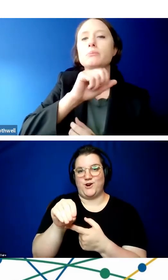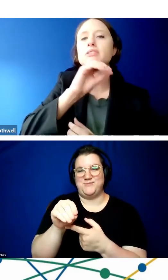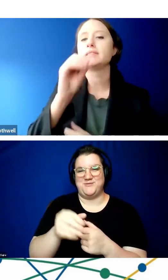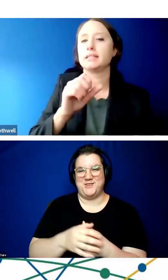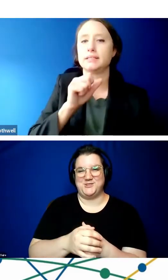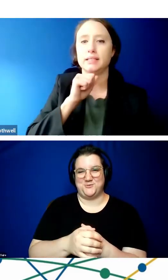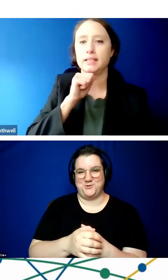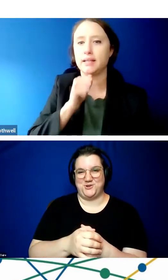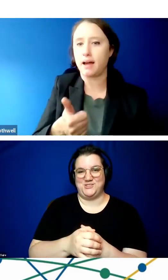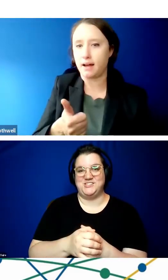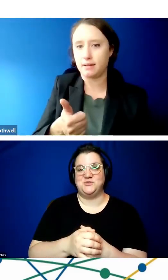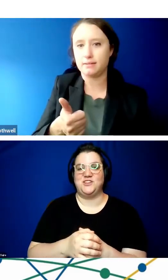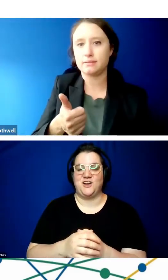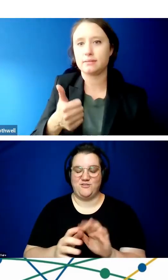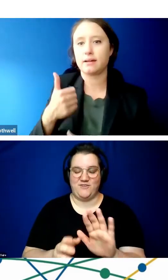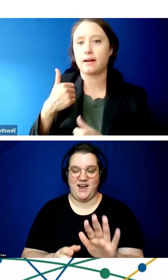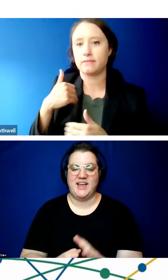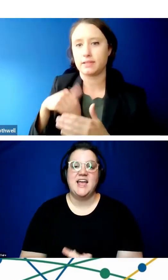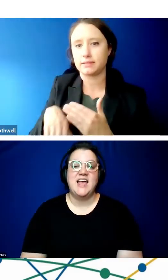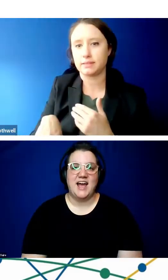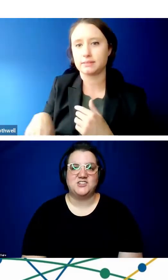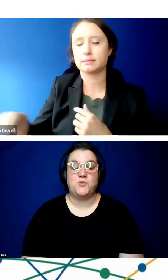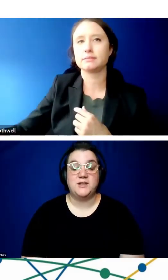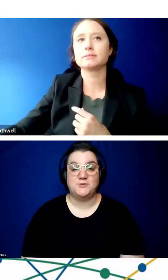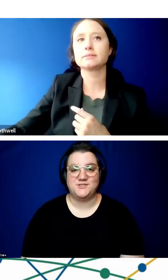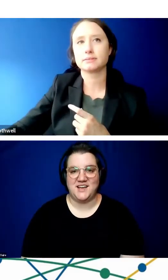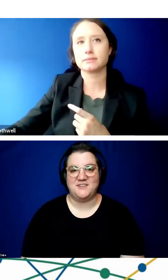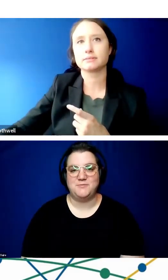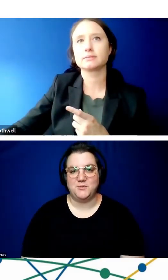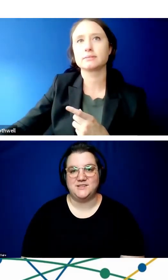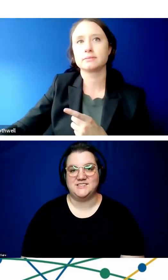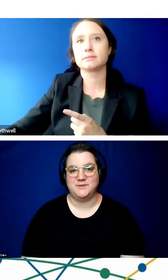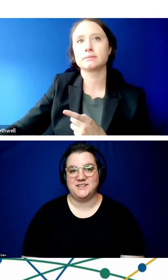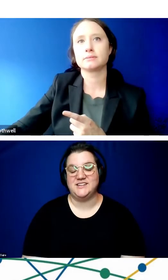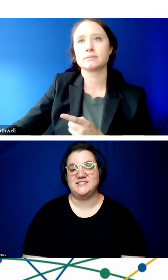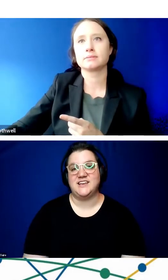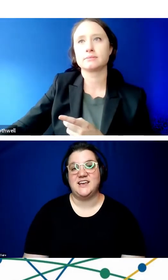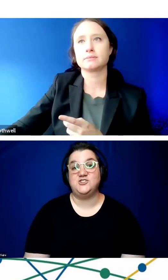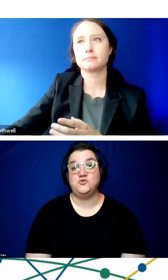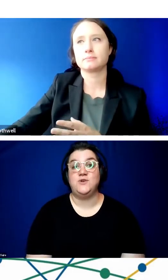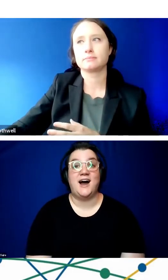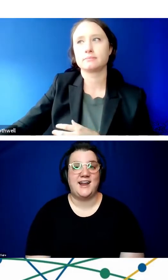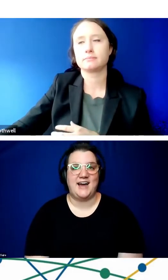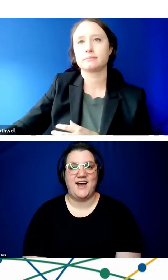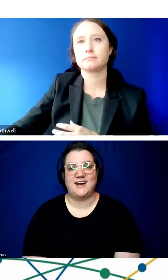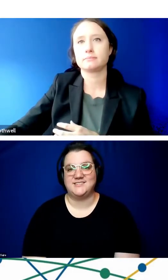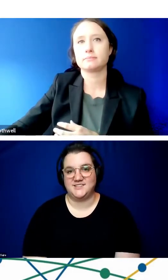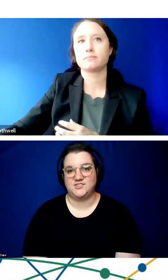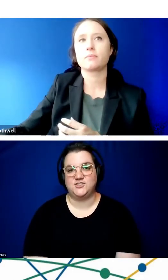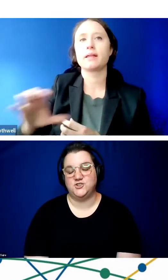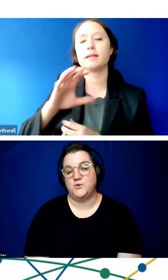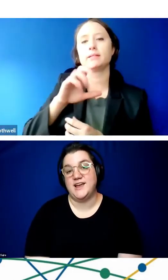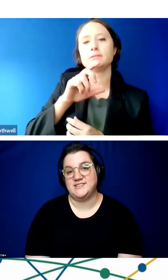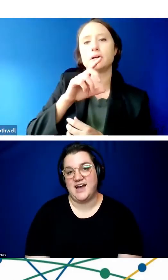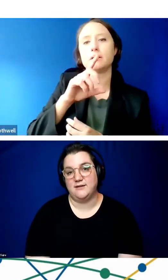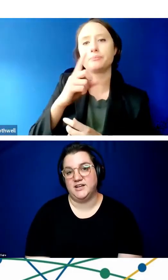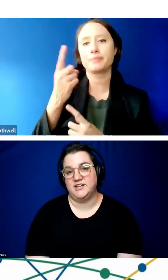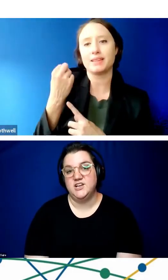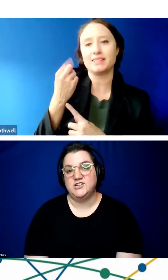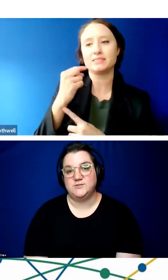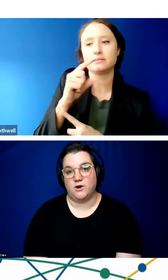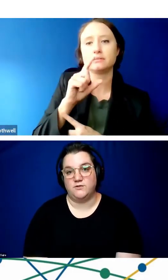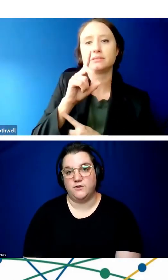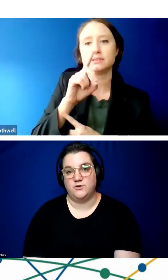Pardon me for the interpreter to clarify. 20% of people with disabilities do not have access to a